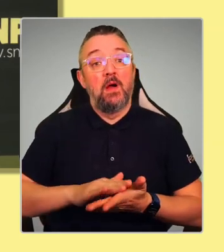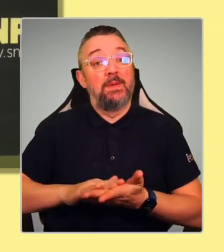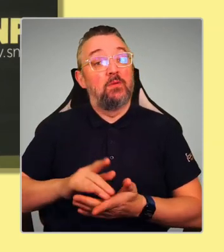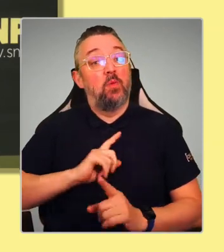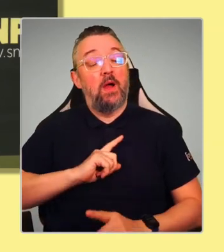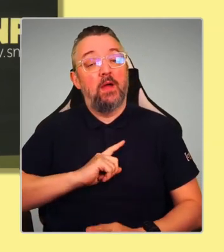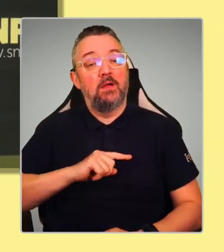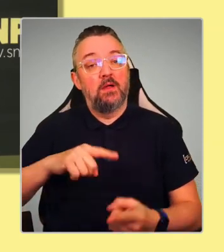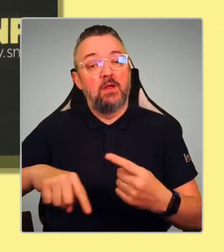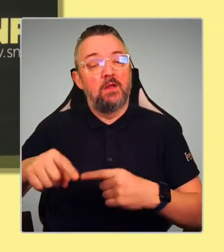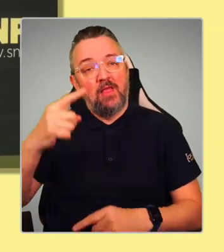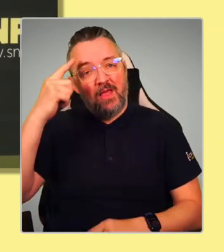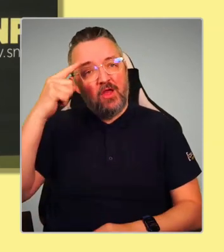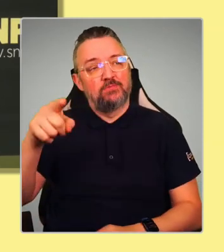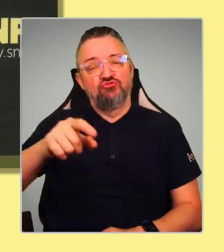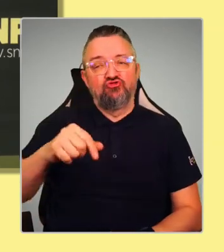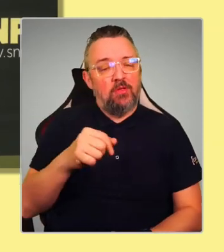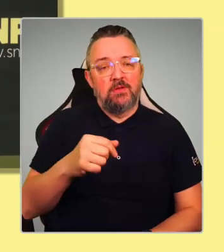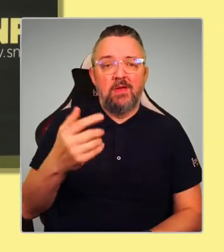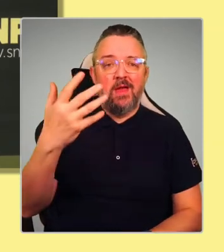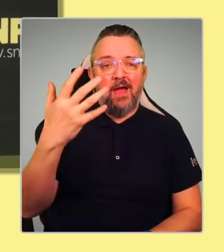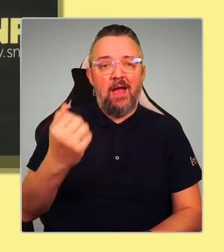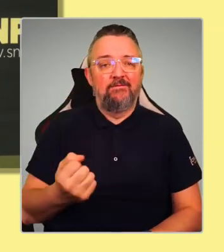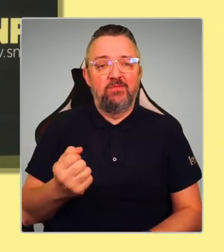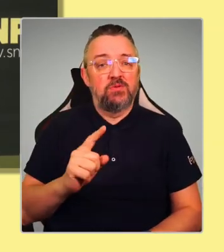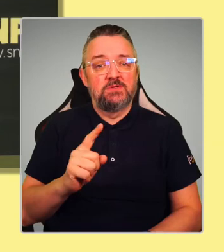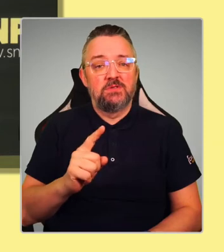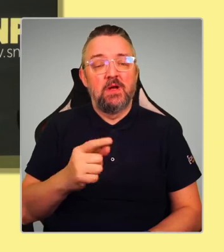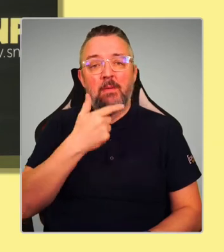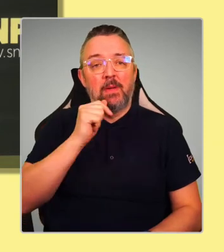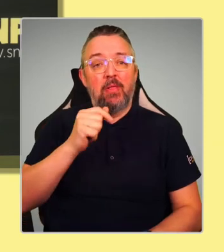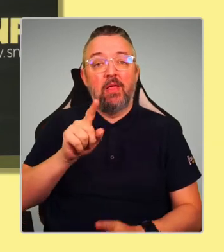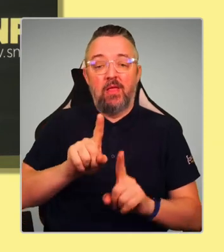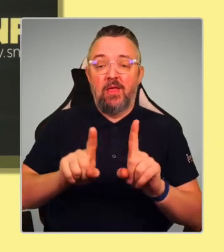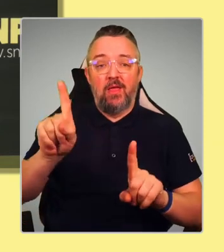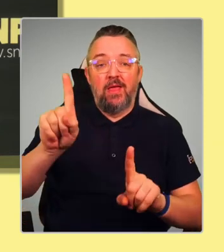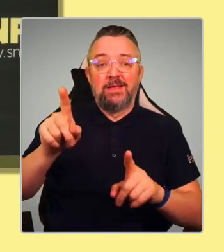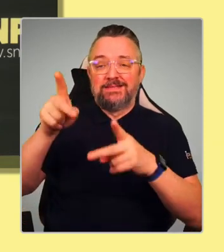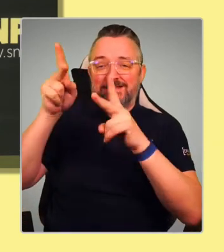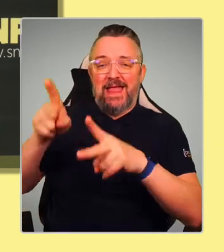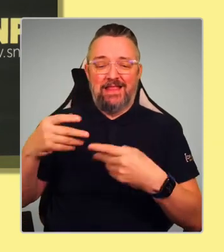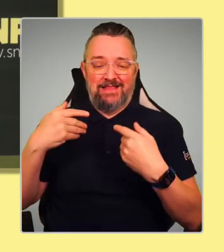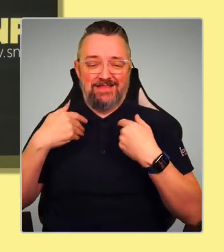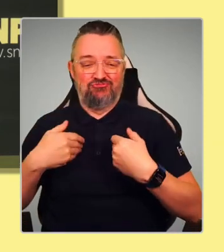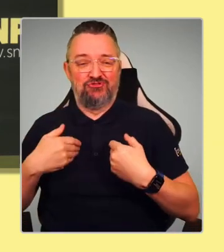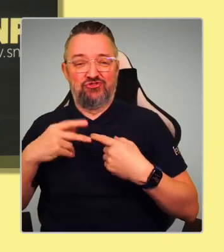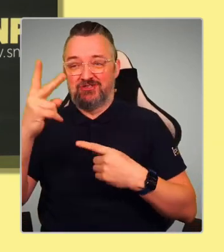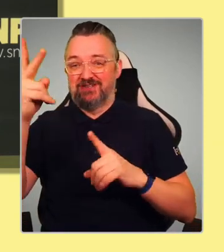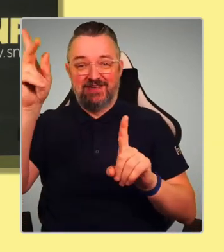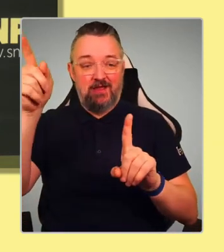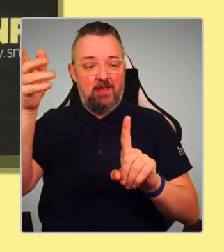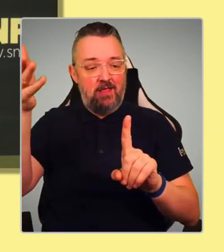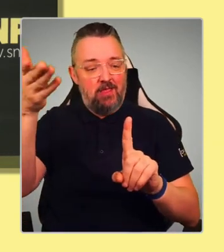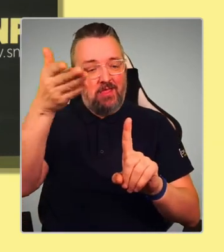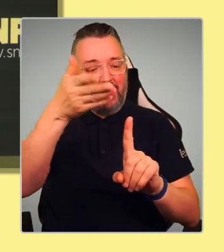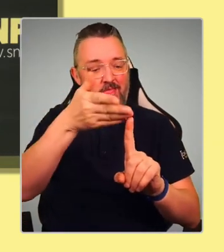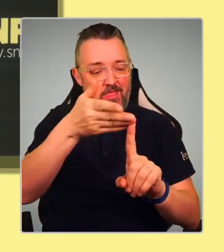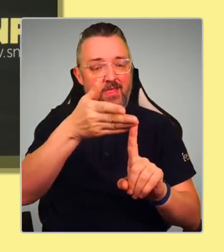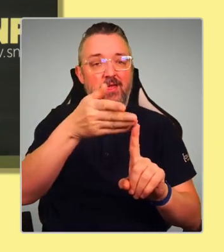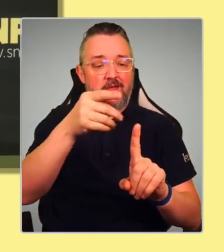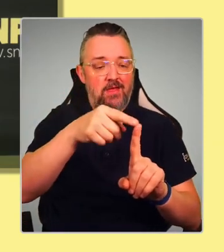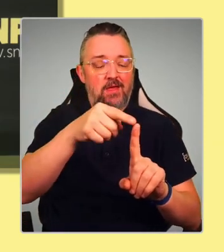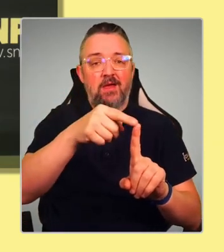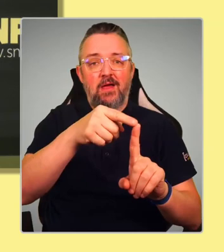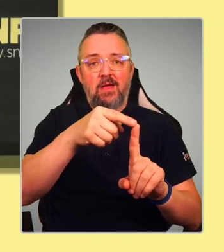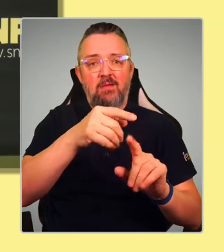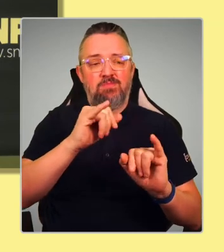fact that there's 24 years in life expectancy between the most deprived and the least deprived. It will be known